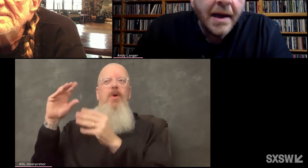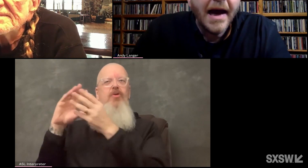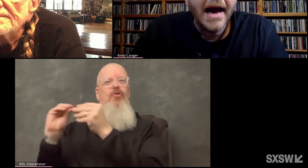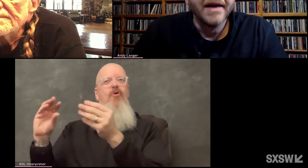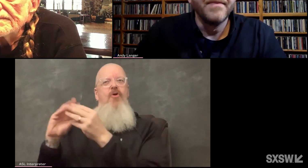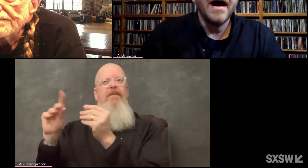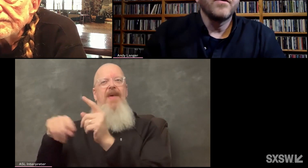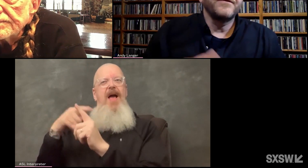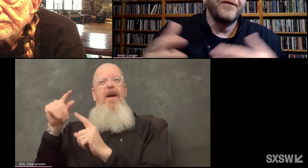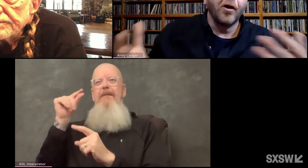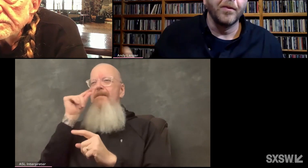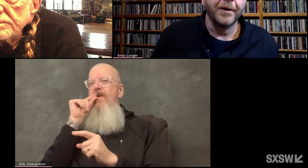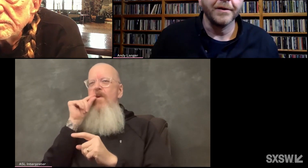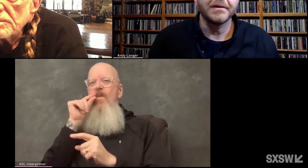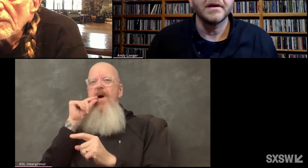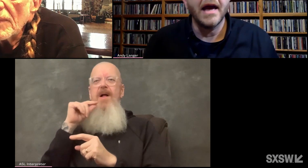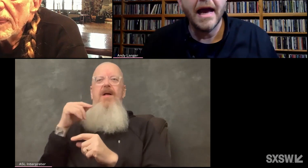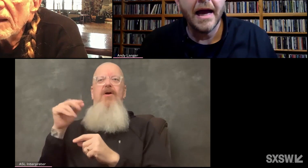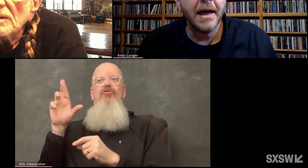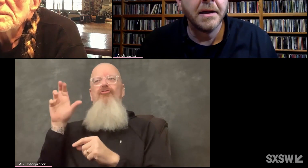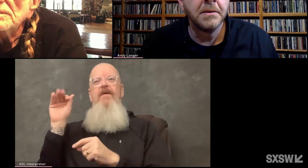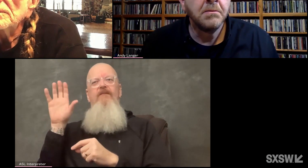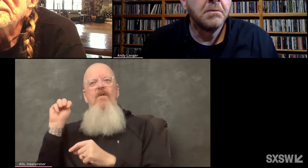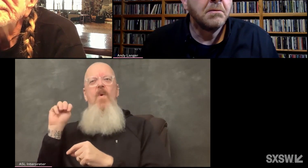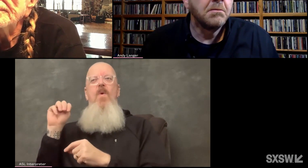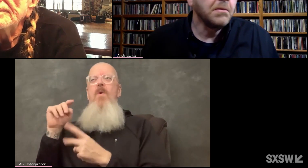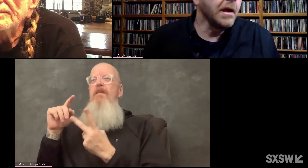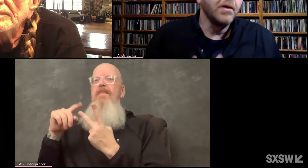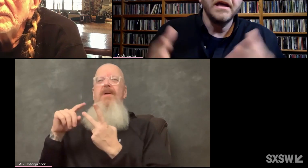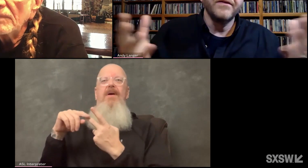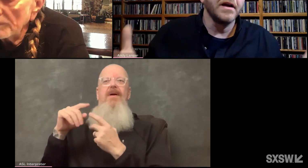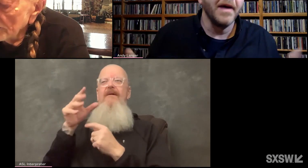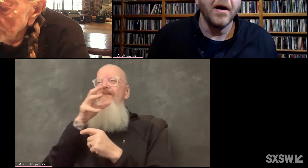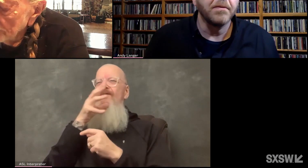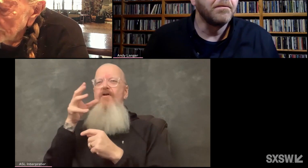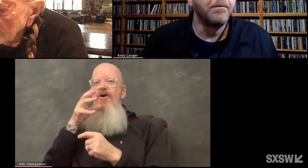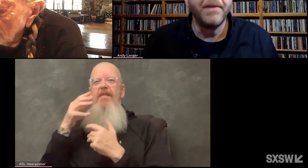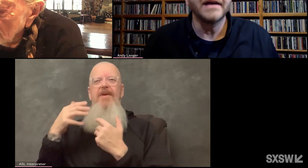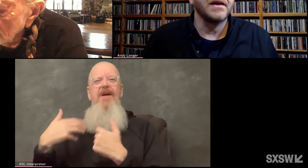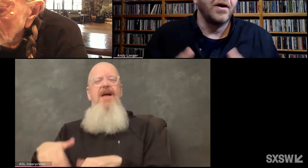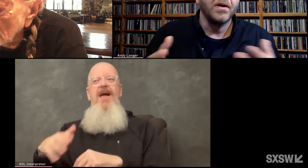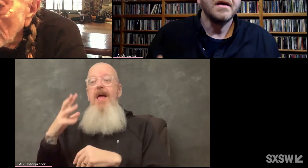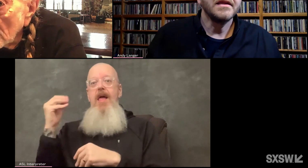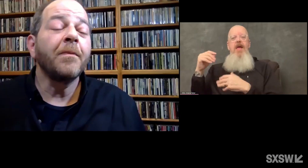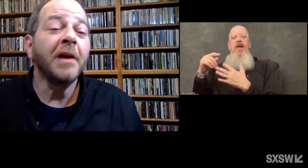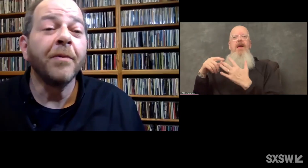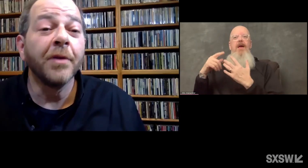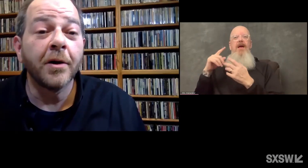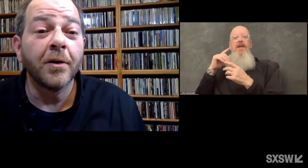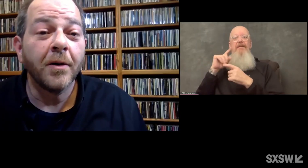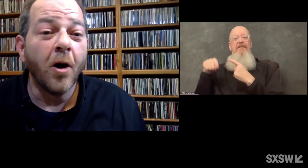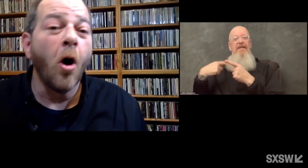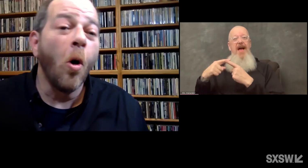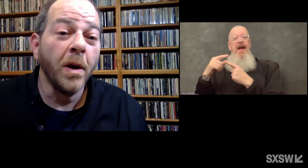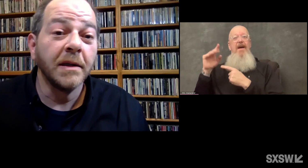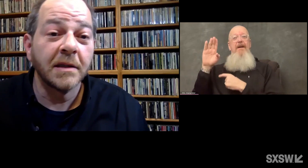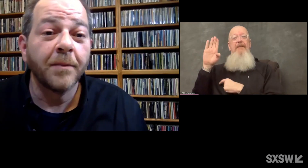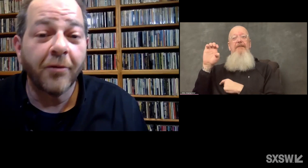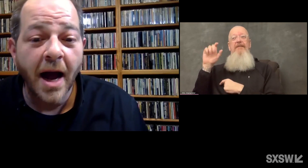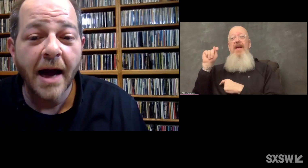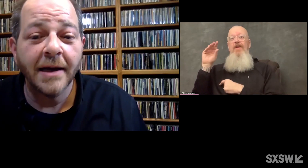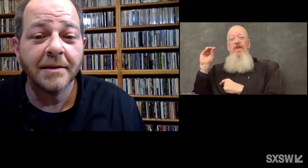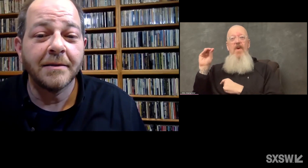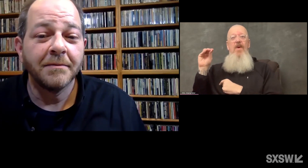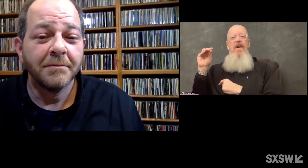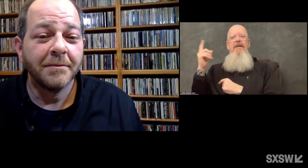and about farmers and, you know, even about Beto, there are people that are always